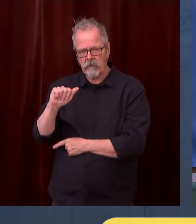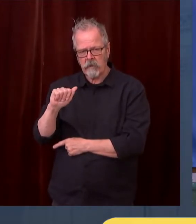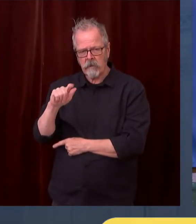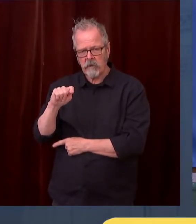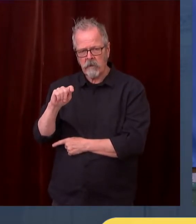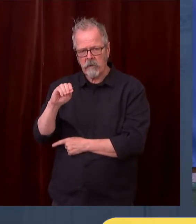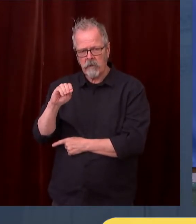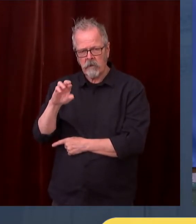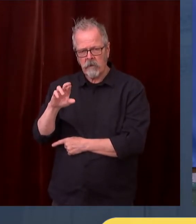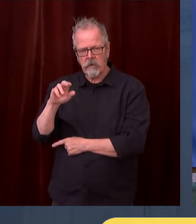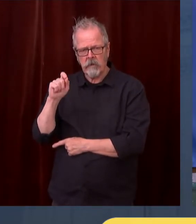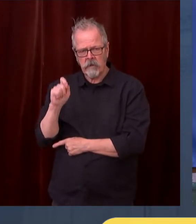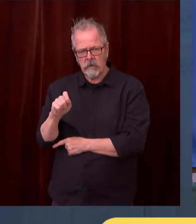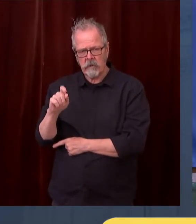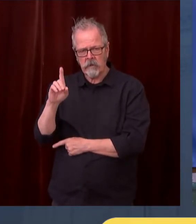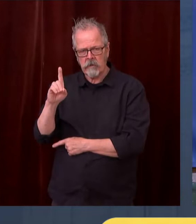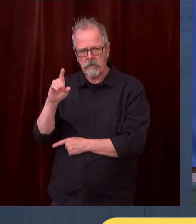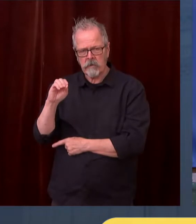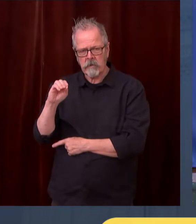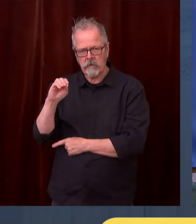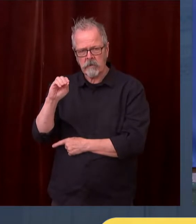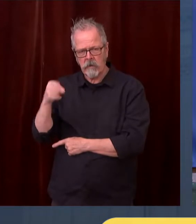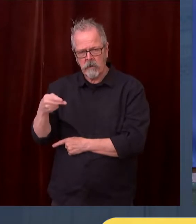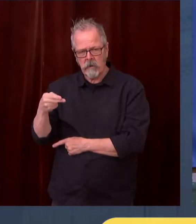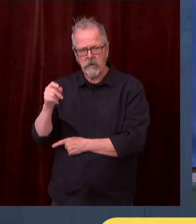we hope everybody will continue to pitch in.